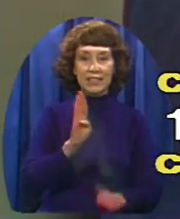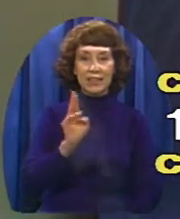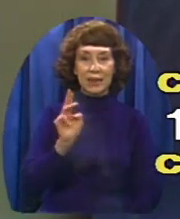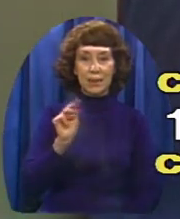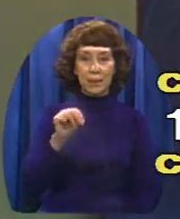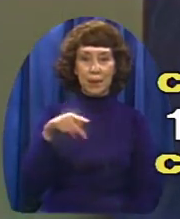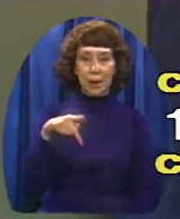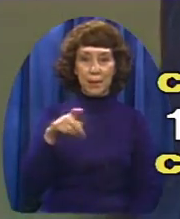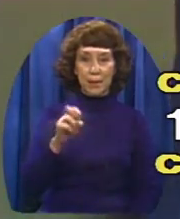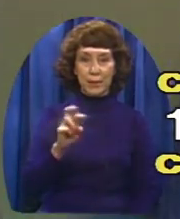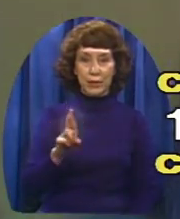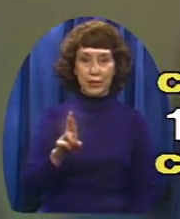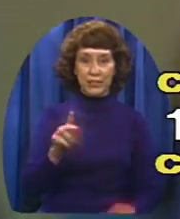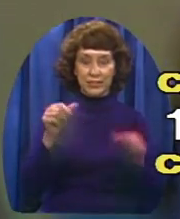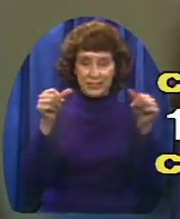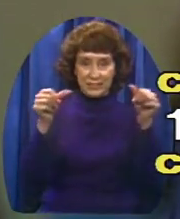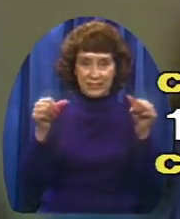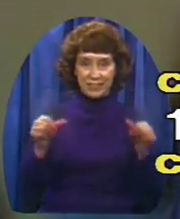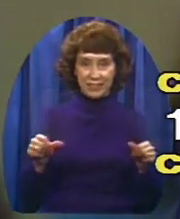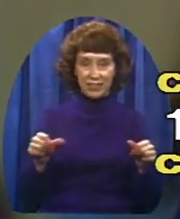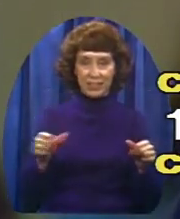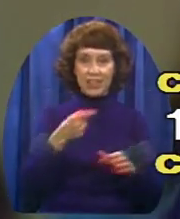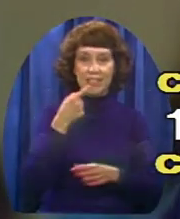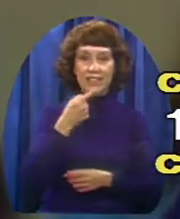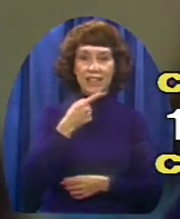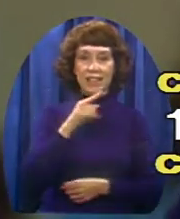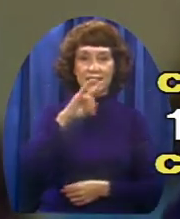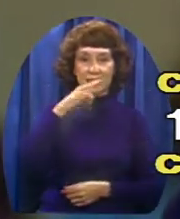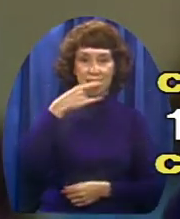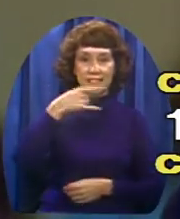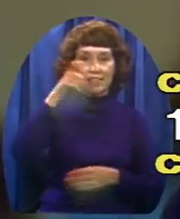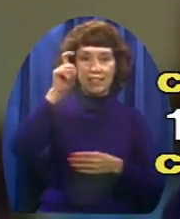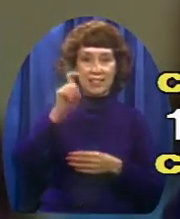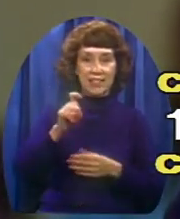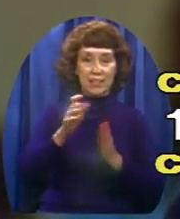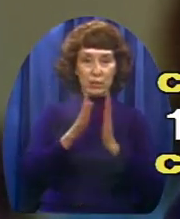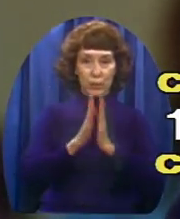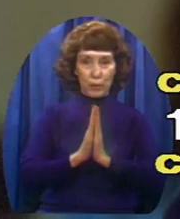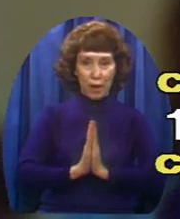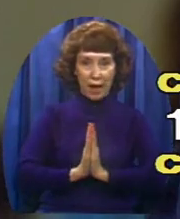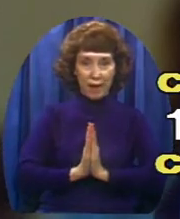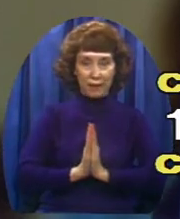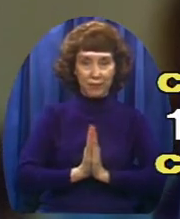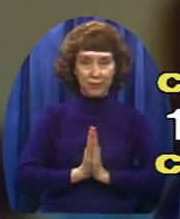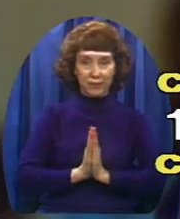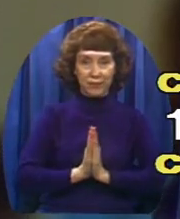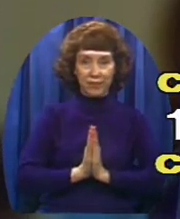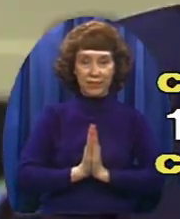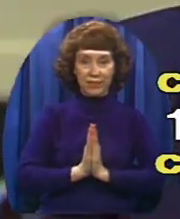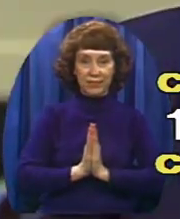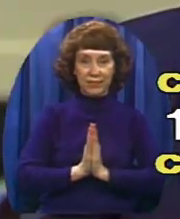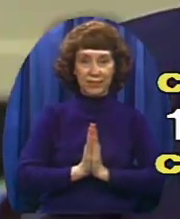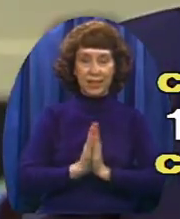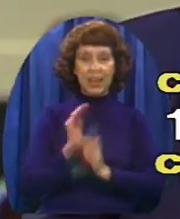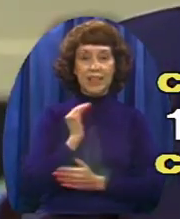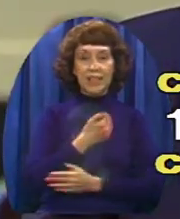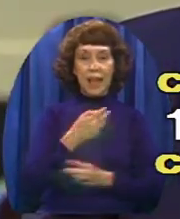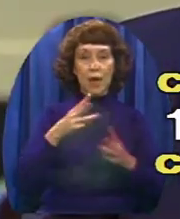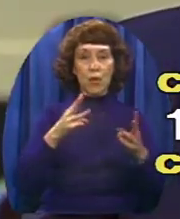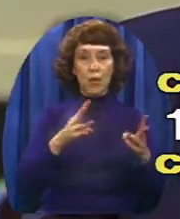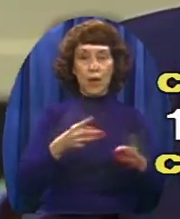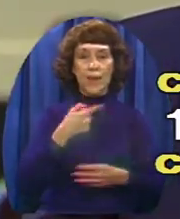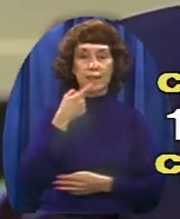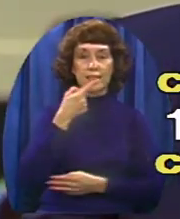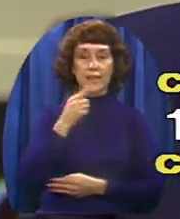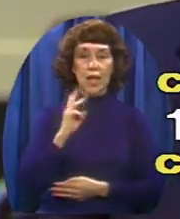sticker simply says that kids need to pray. And on the side there, the books with the apple on top, it's our way of saying